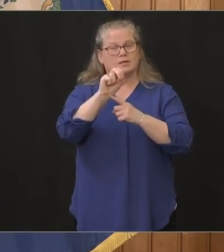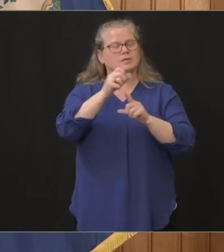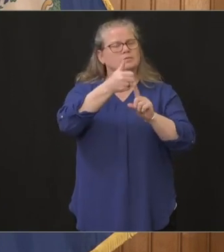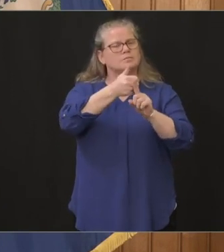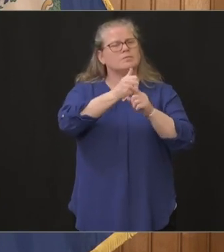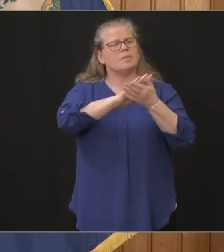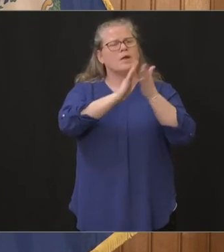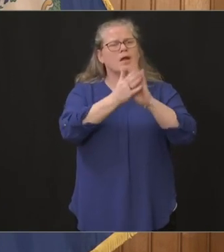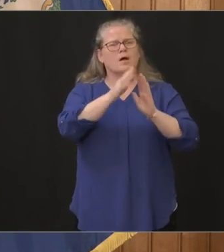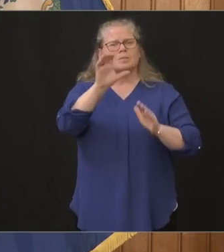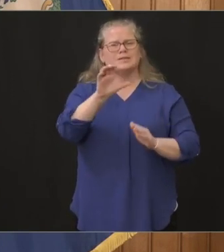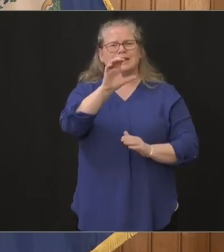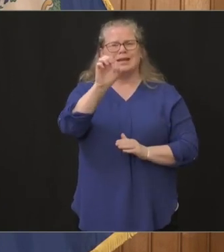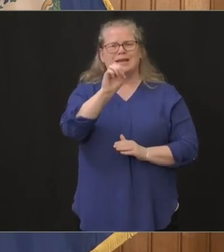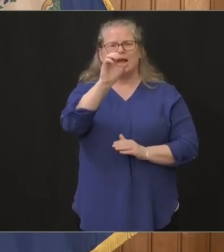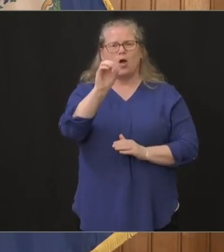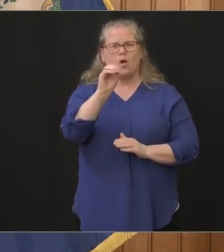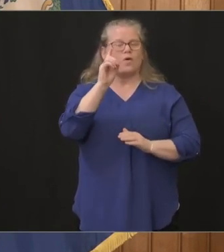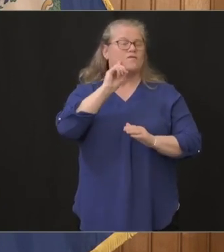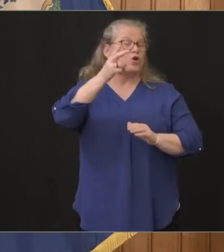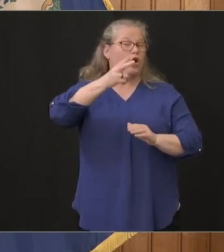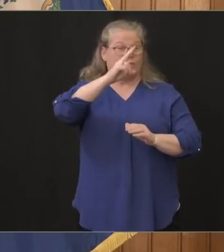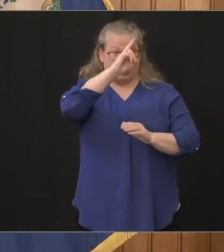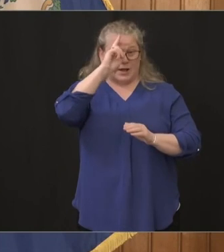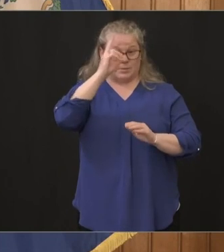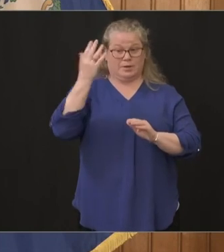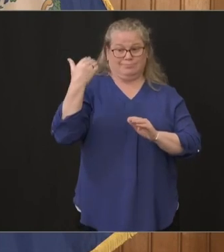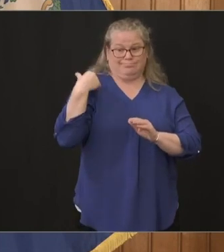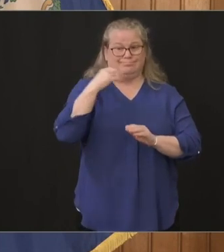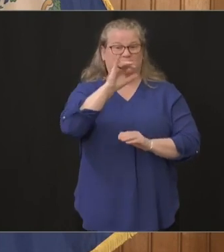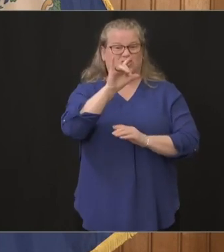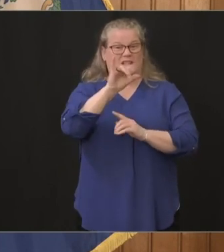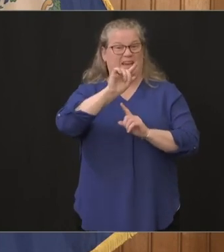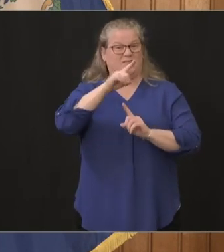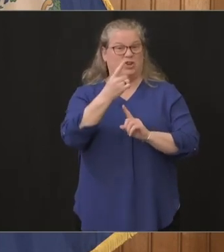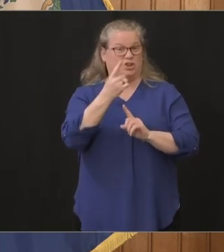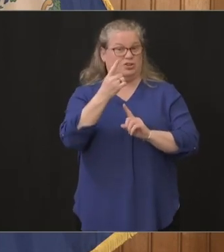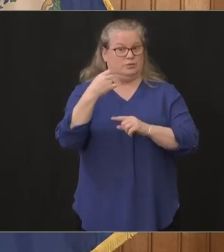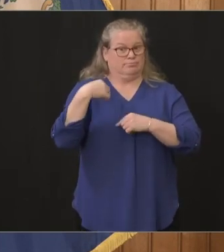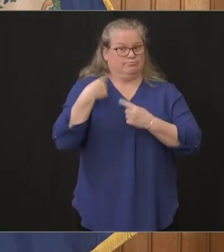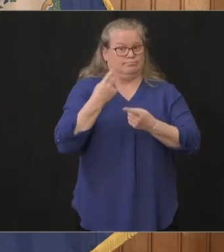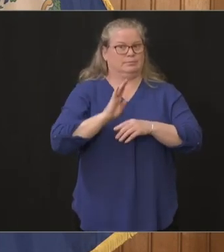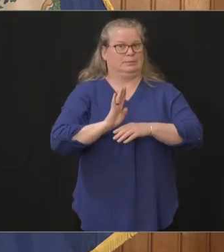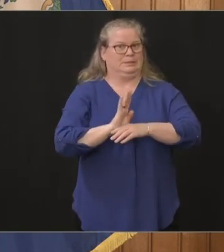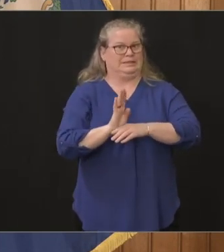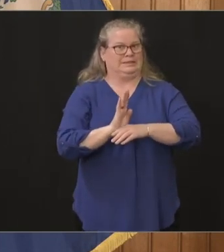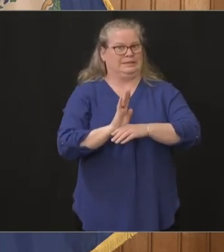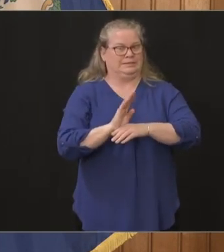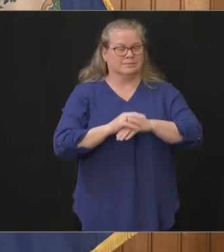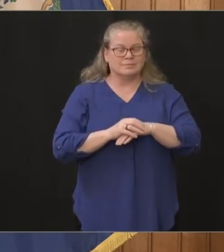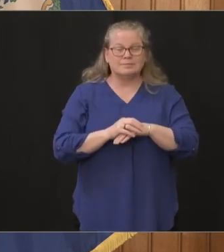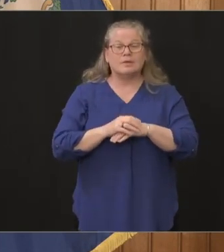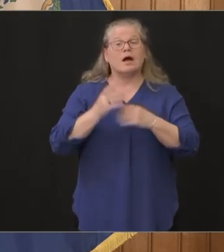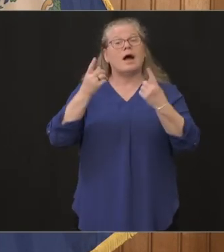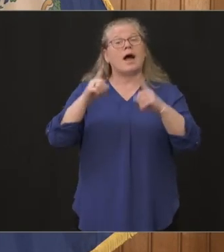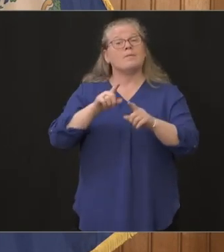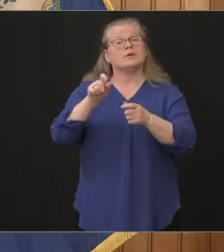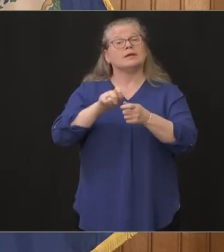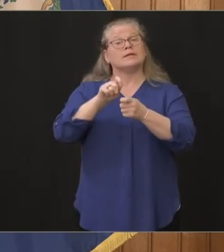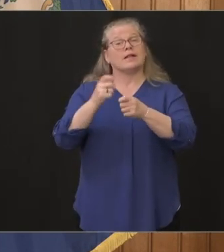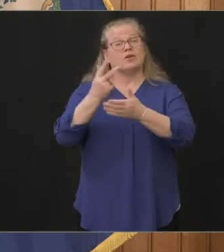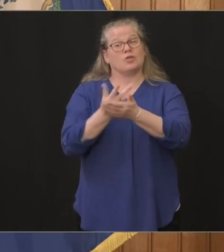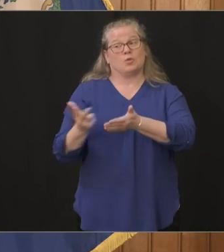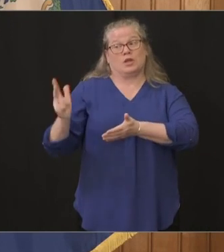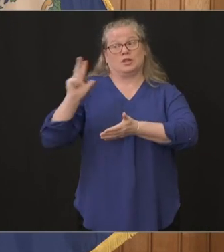1st so it's been a pretty busy time and you know it was exactly three weeks ago that I was at Danbury